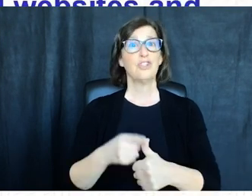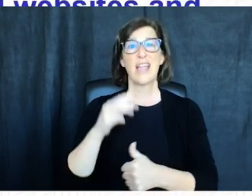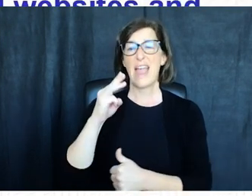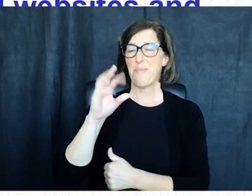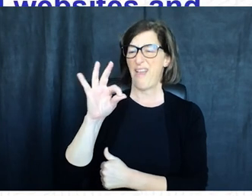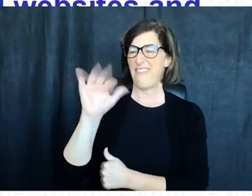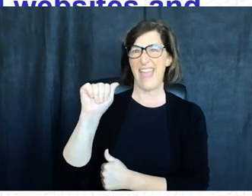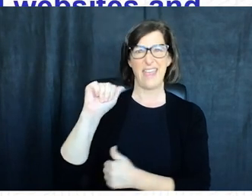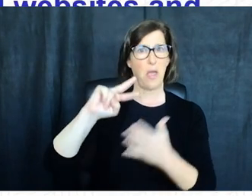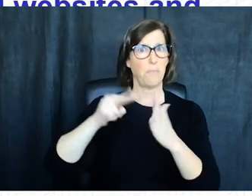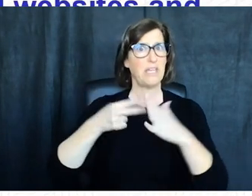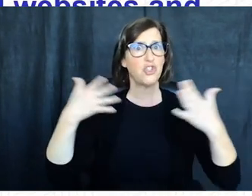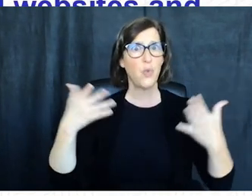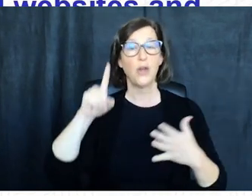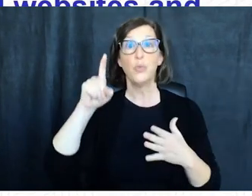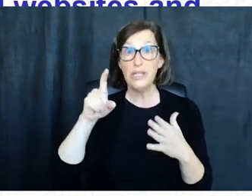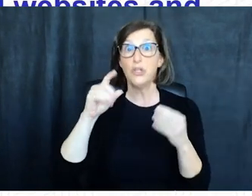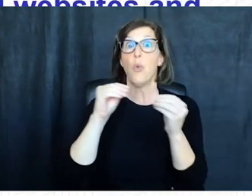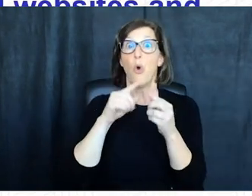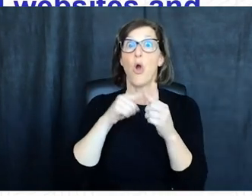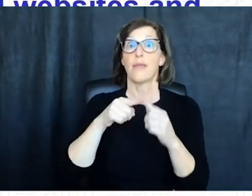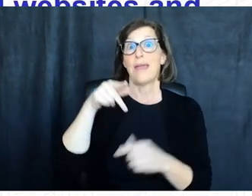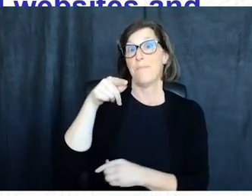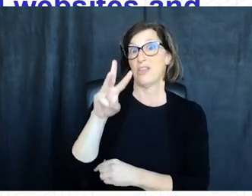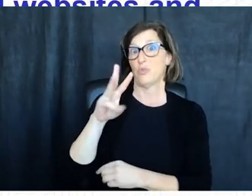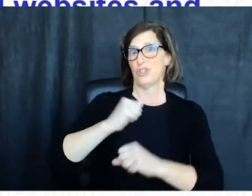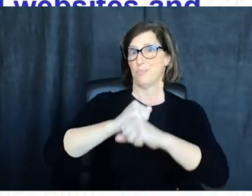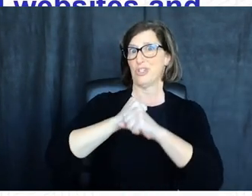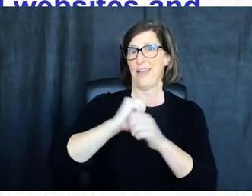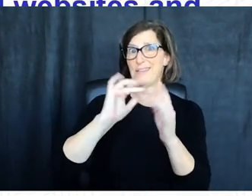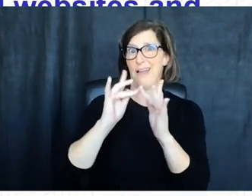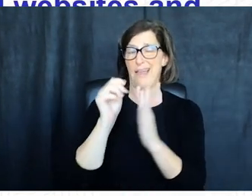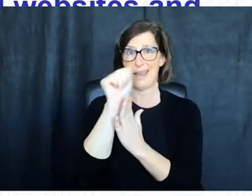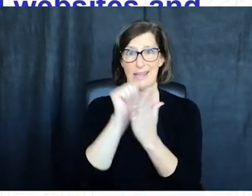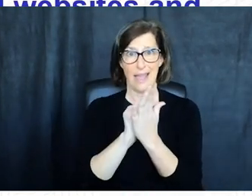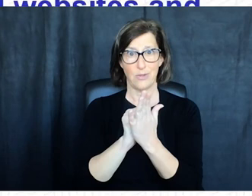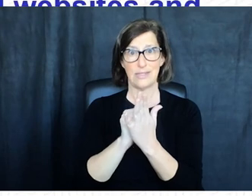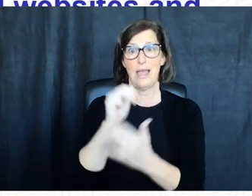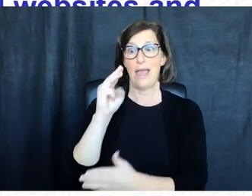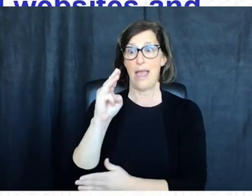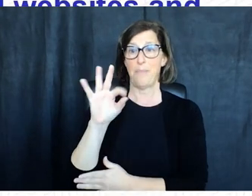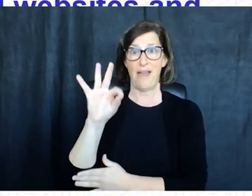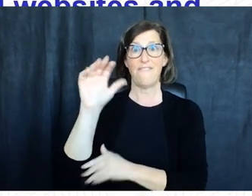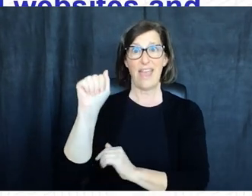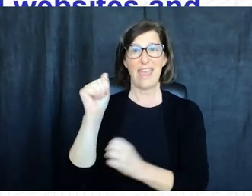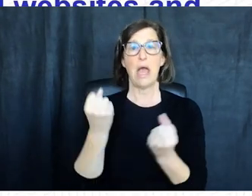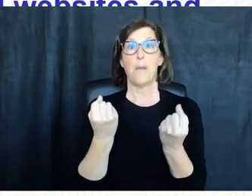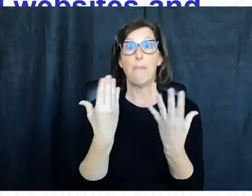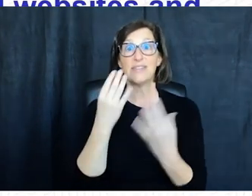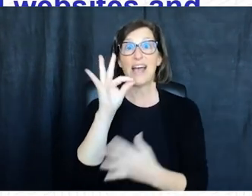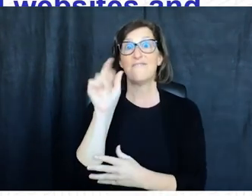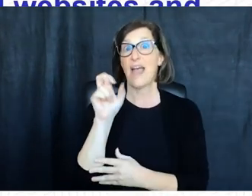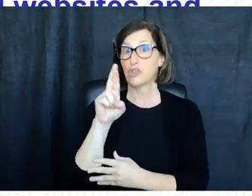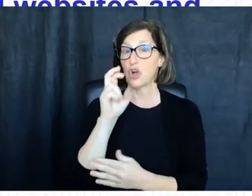first what is mfa we need more than a password to protect our online accounts multi-factor authentication or